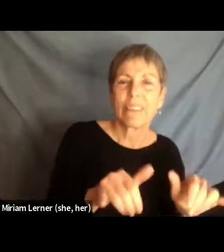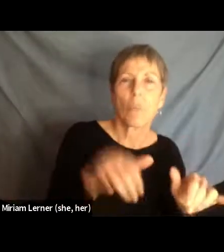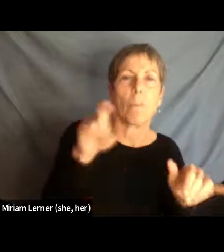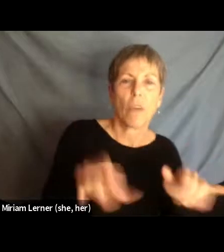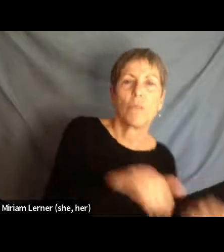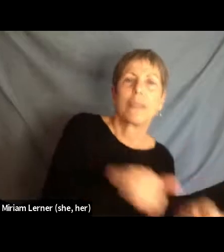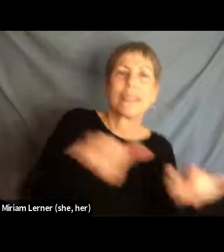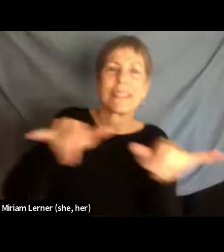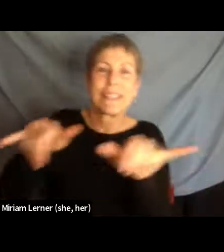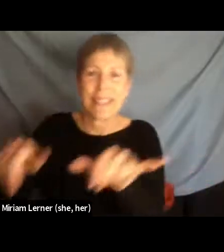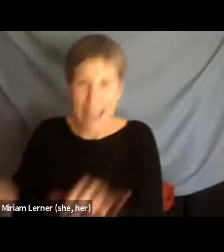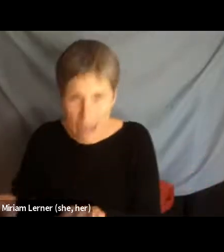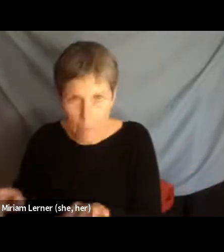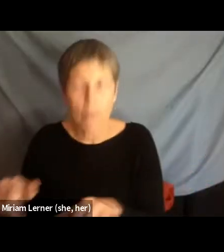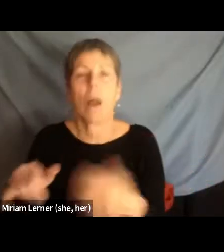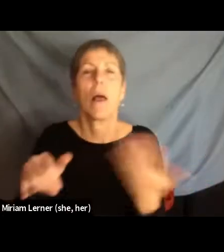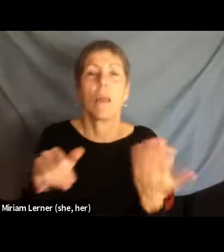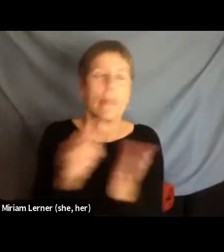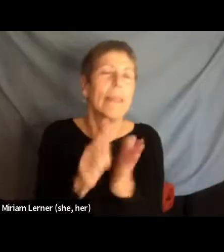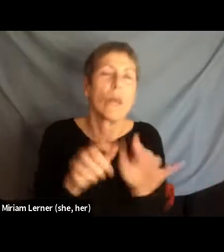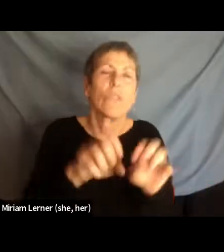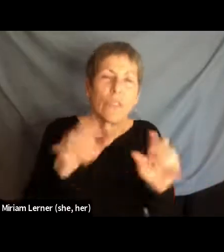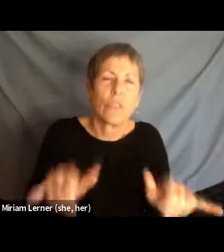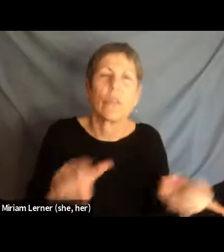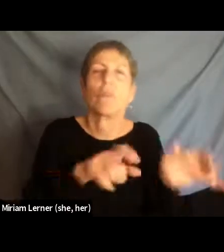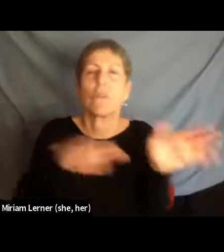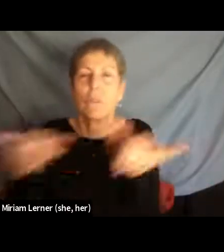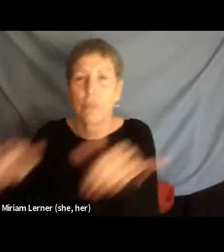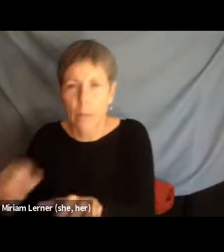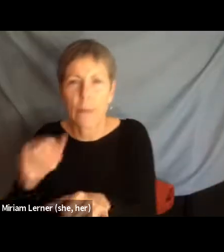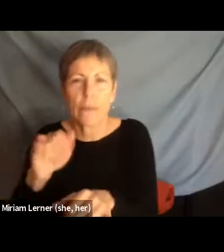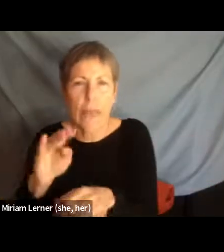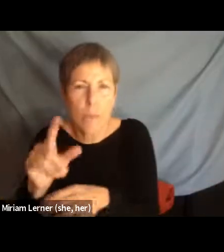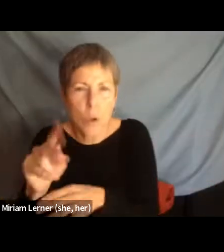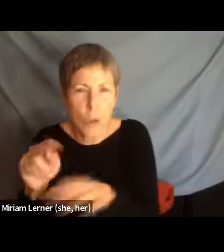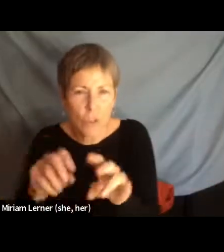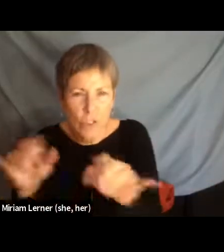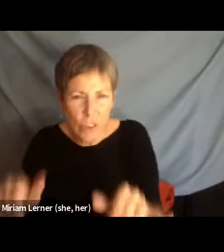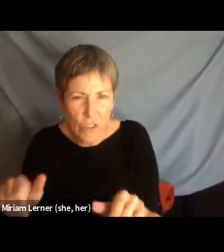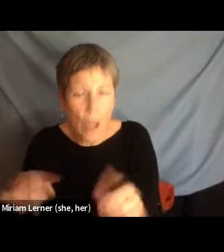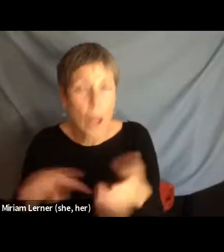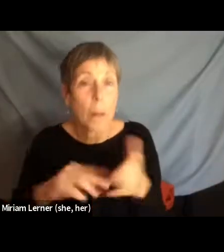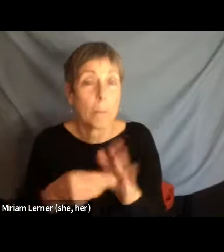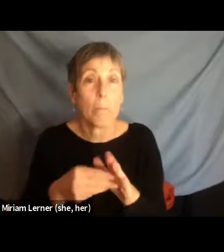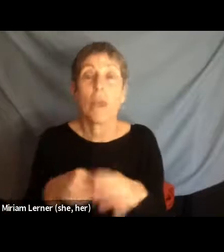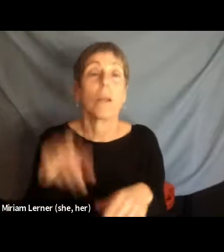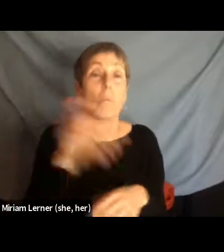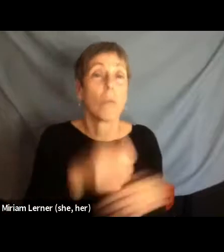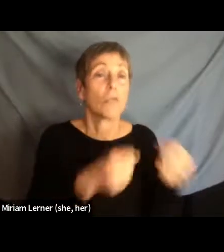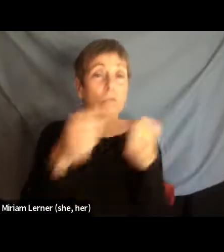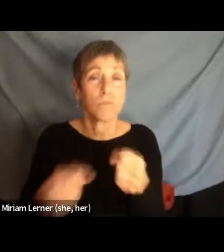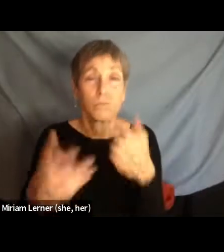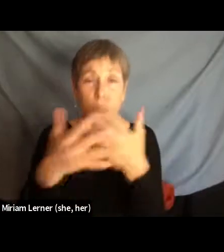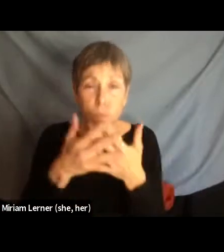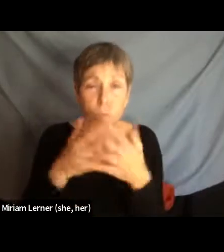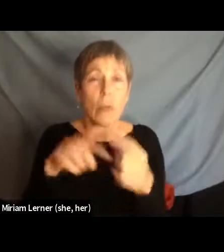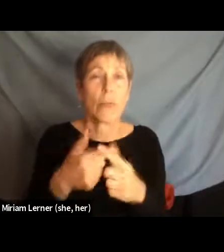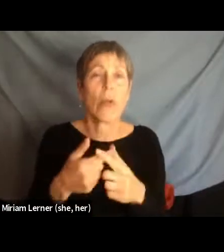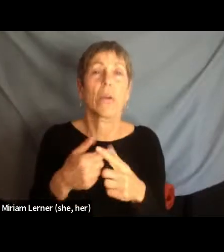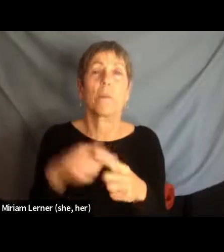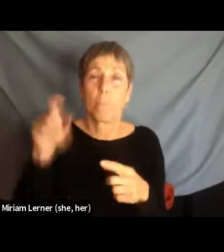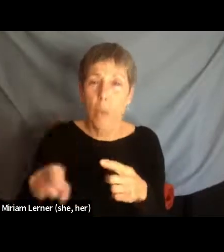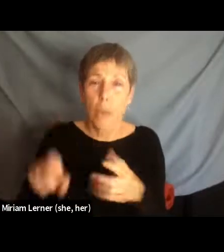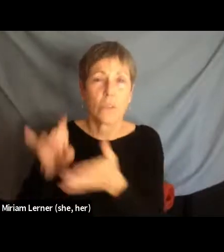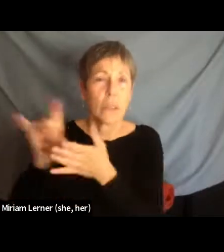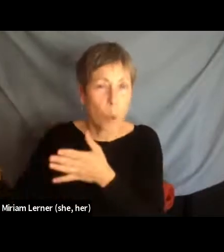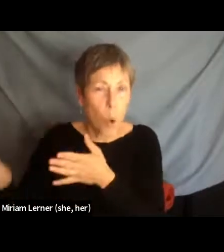they started expanding crimes that get you deported, mandatory detention, mandatory deportation. I say all of that to say is like,